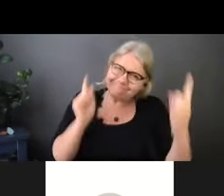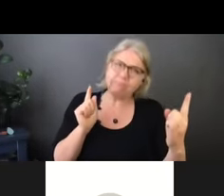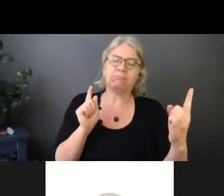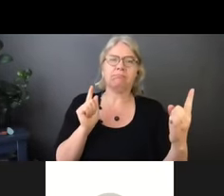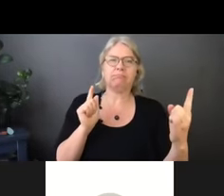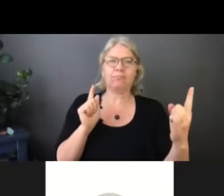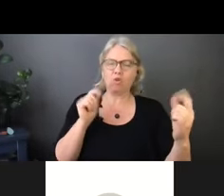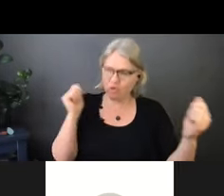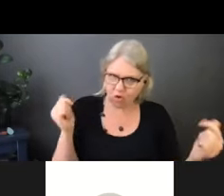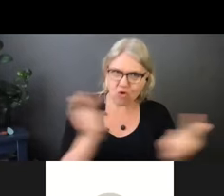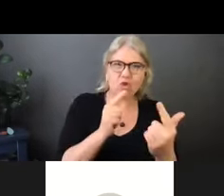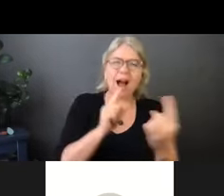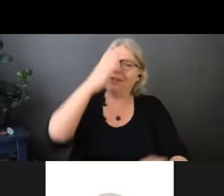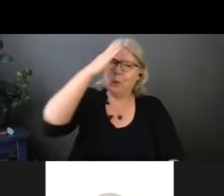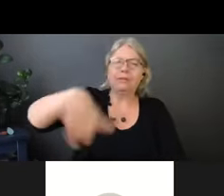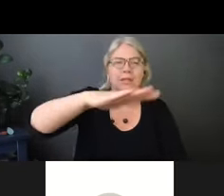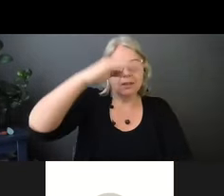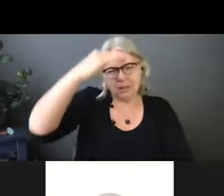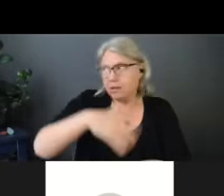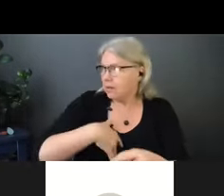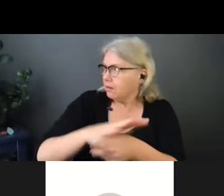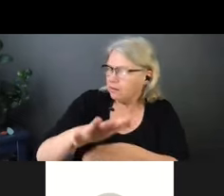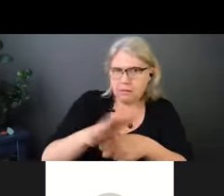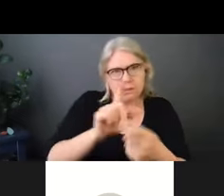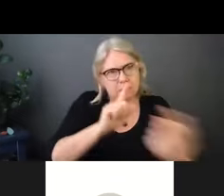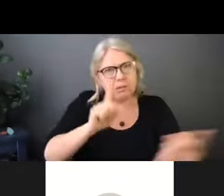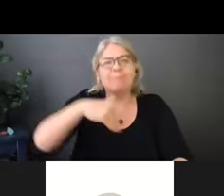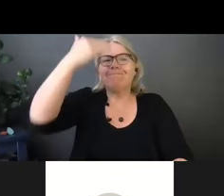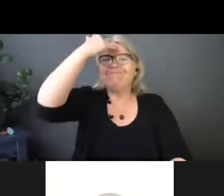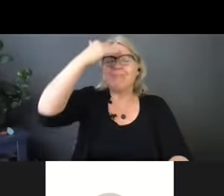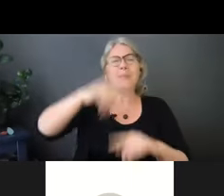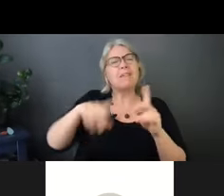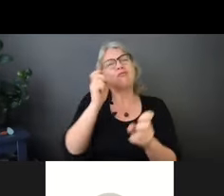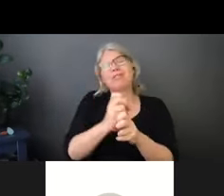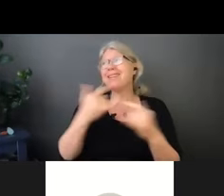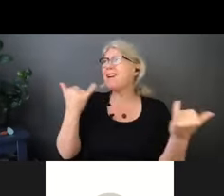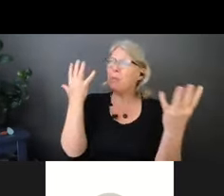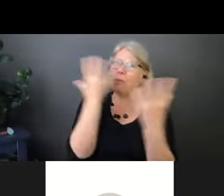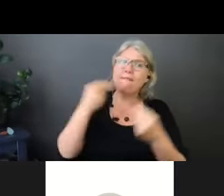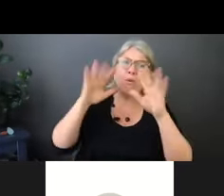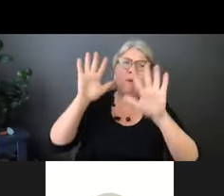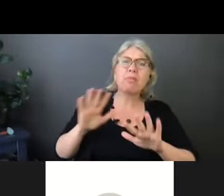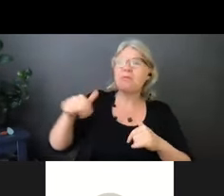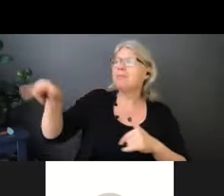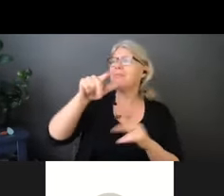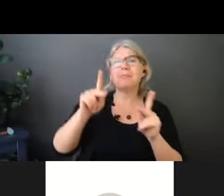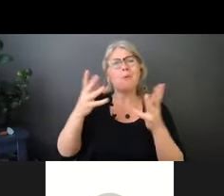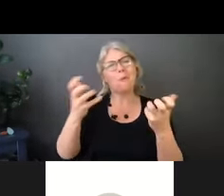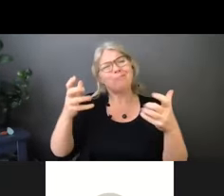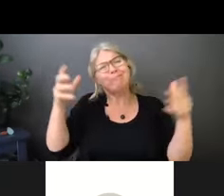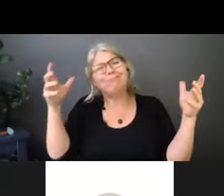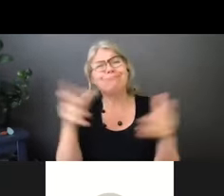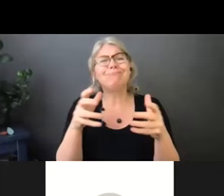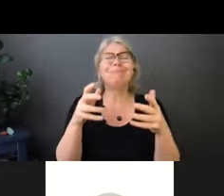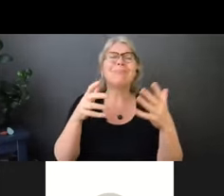and we do proper PPE and we avoid social gatherings, and it's so hard when this beautiful weather is out and people want to get together.